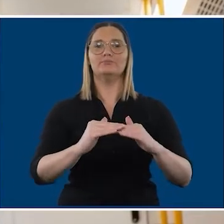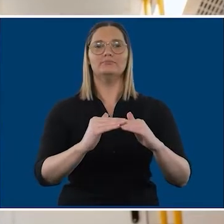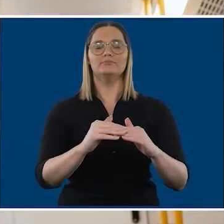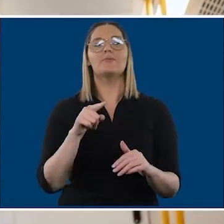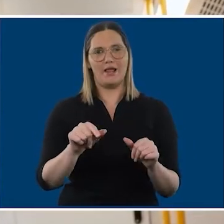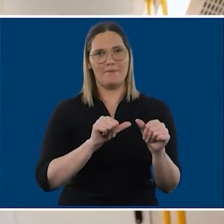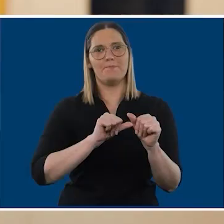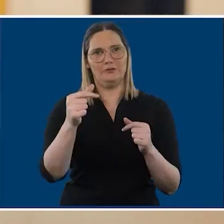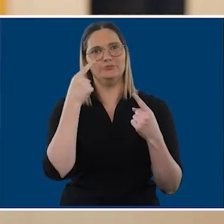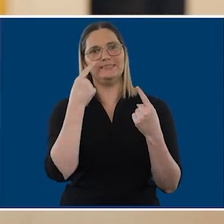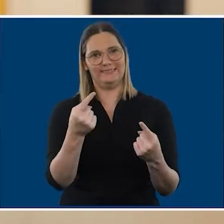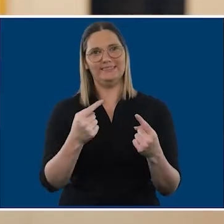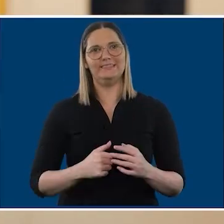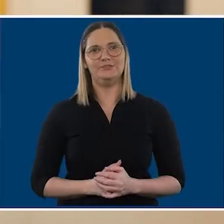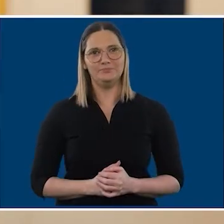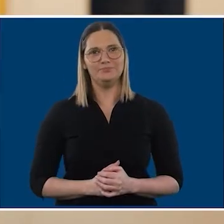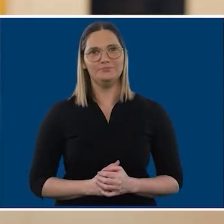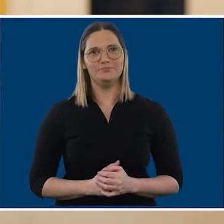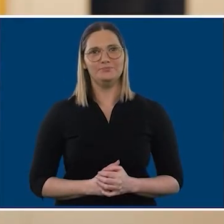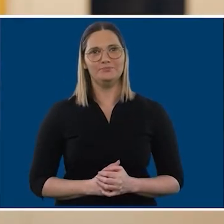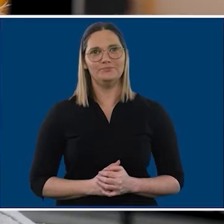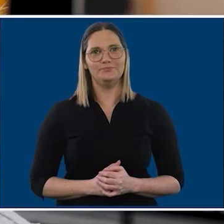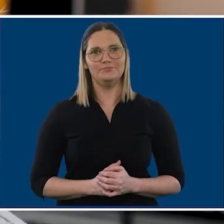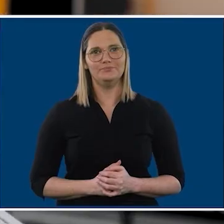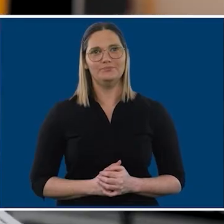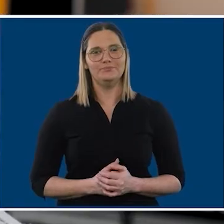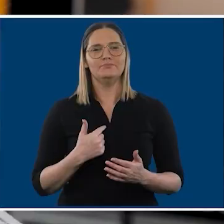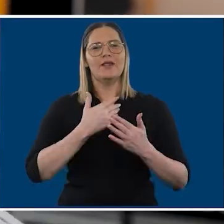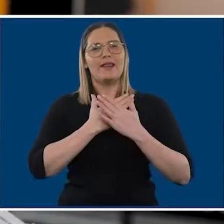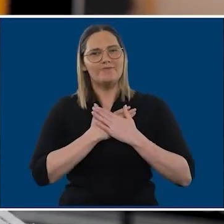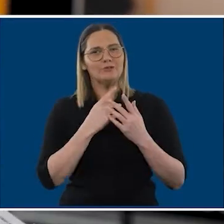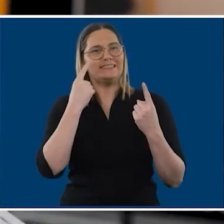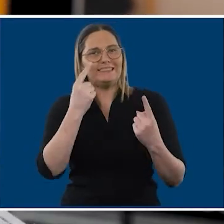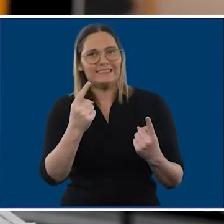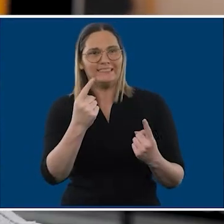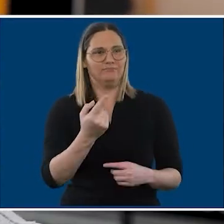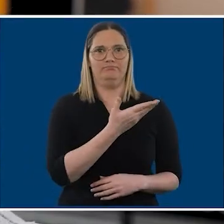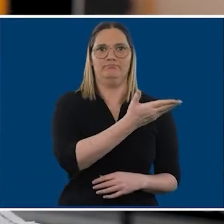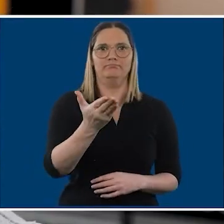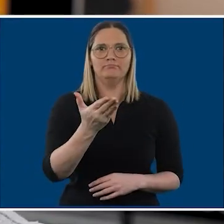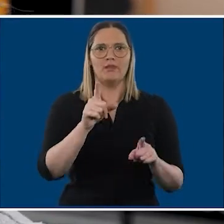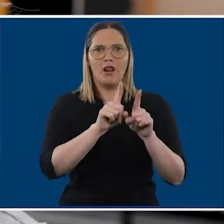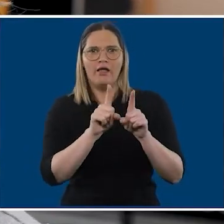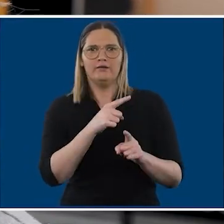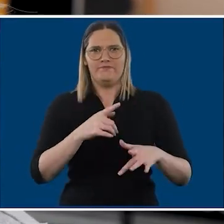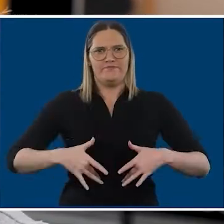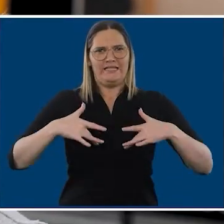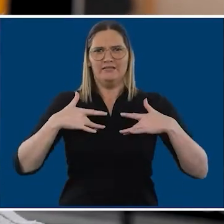have to think I don't like that. That would be my best outcome. Watching their response to saying